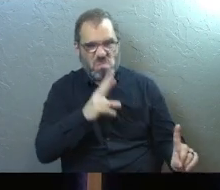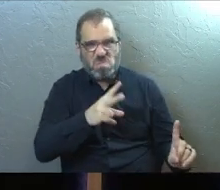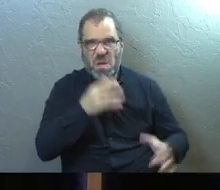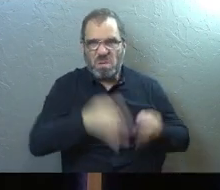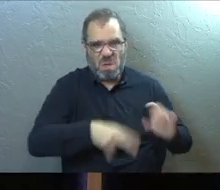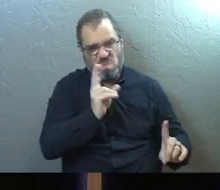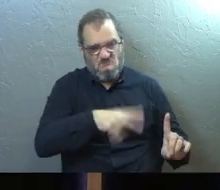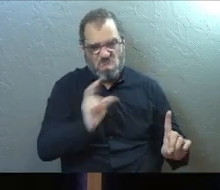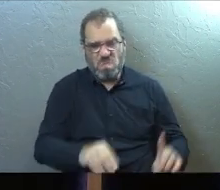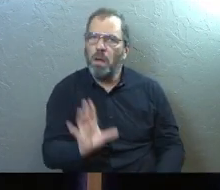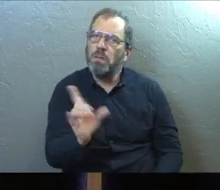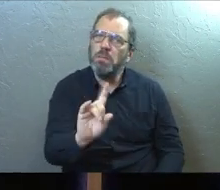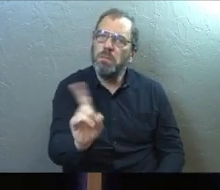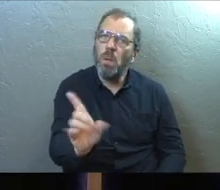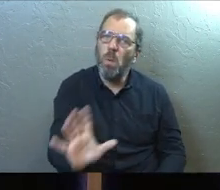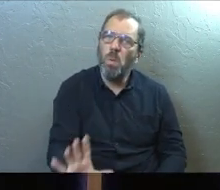it.